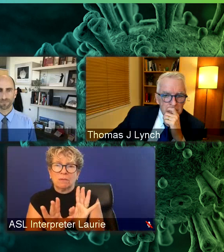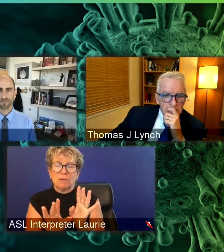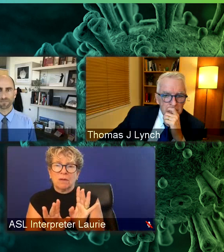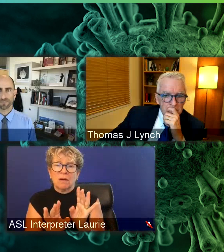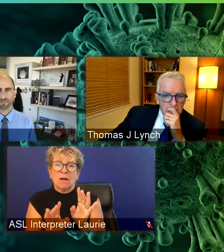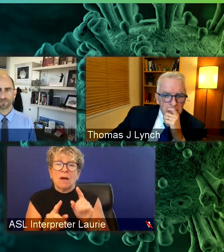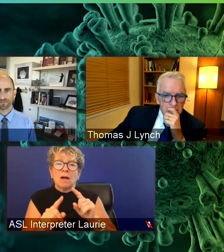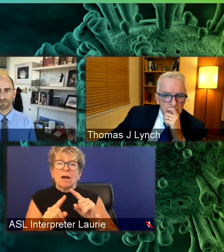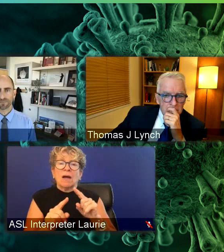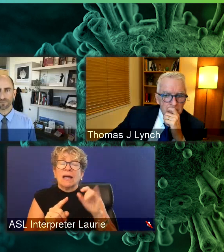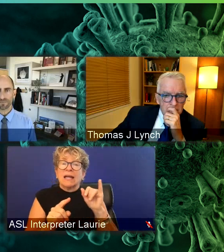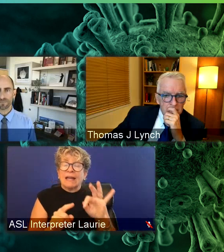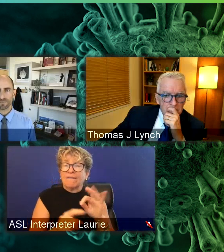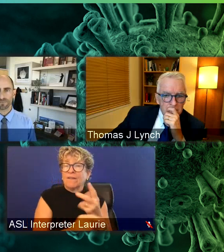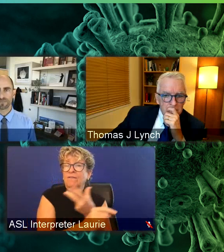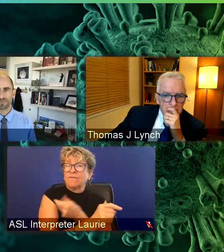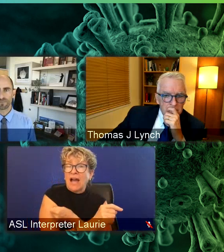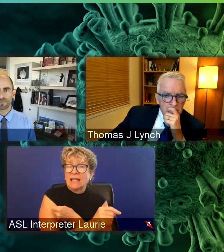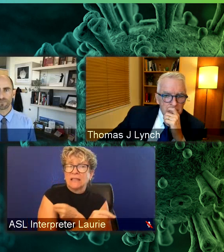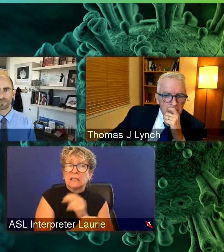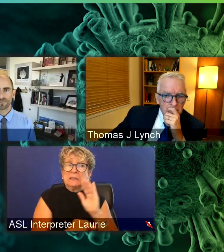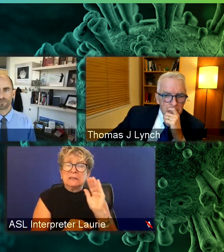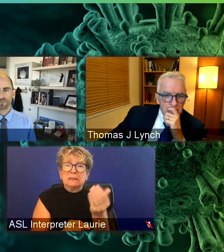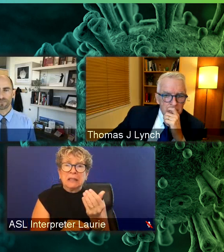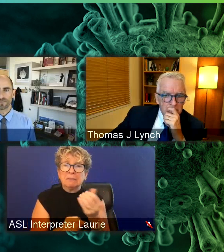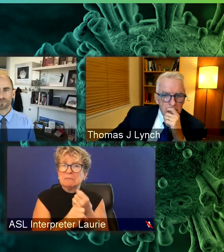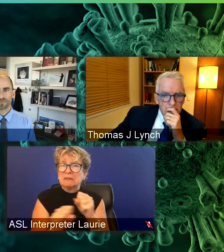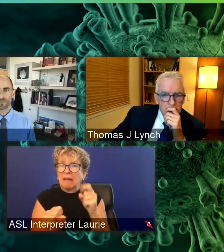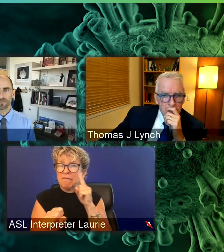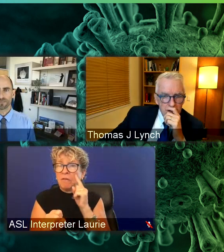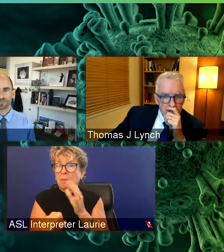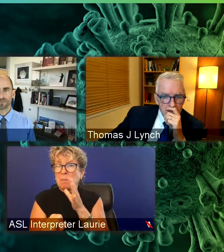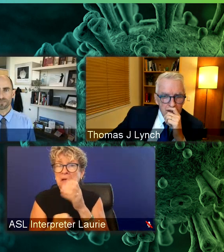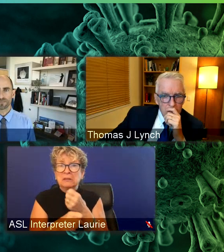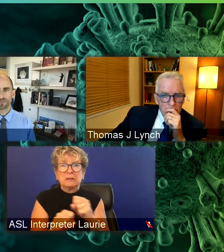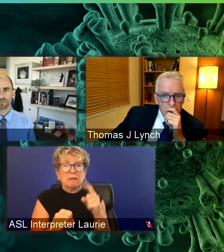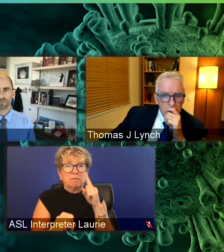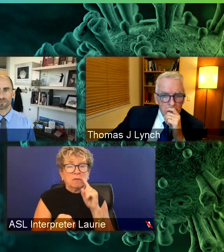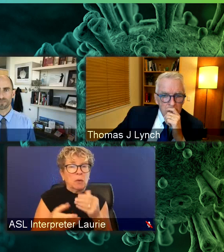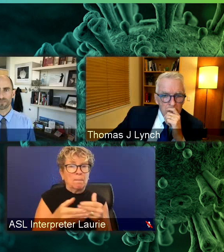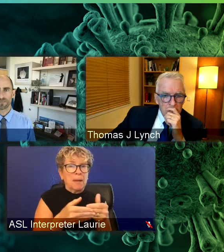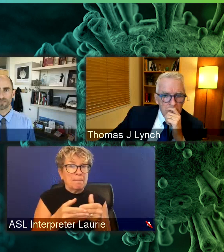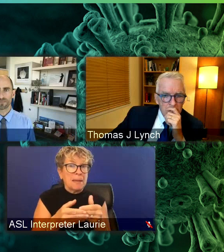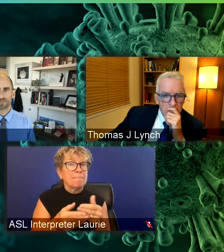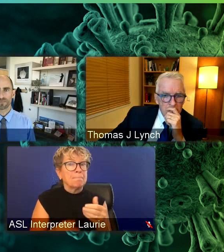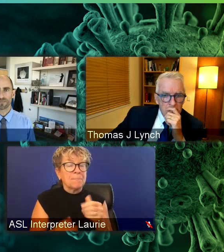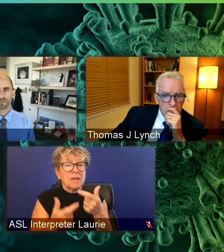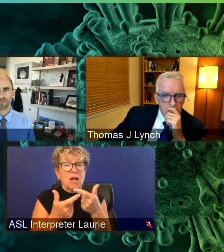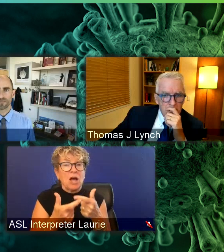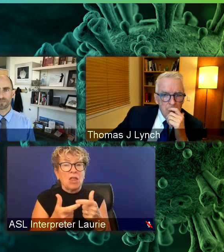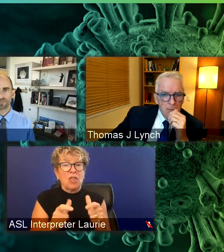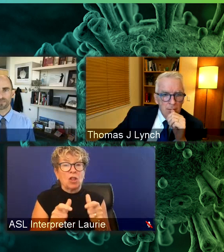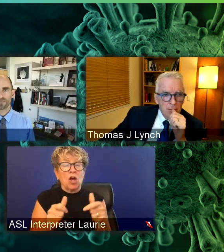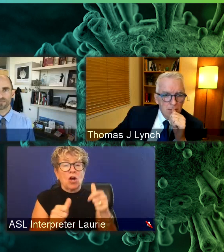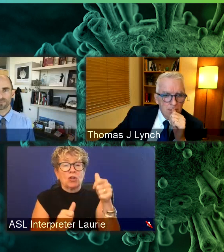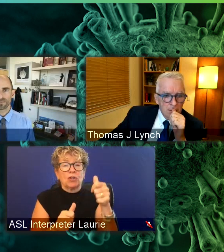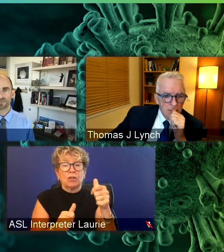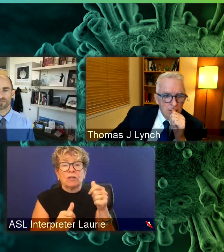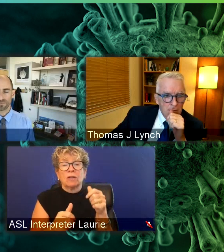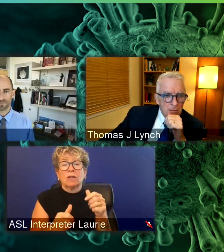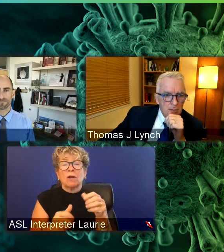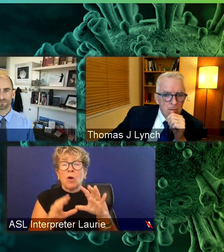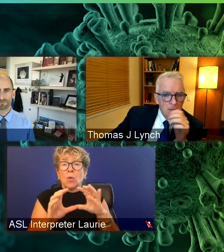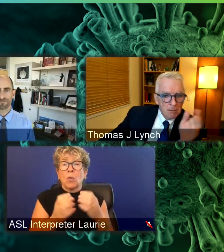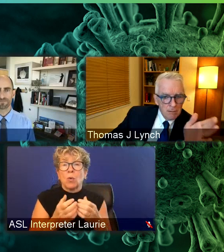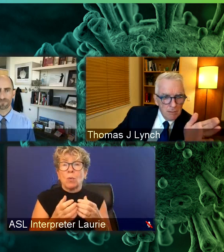by getting vaccinated. certainly the the largest professional group, American College of Obstetrics and Gynecology has